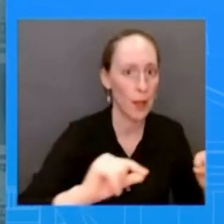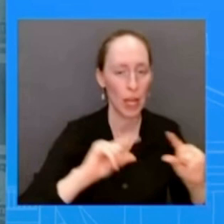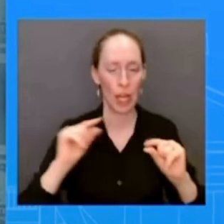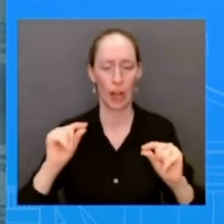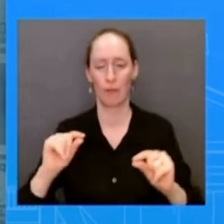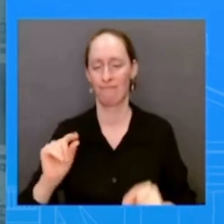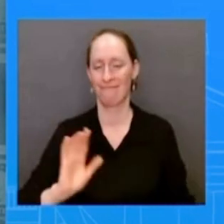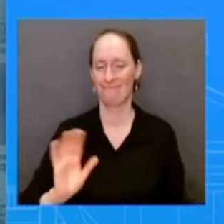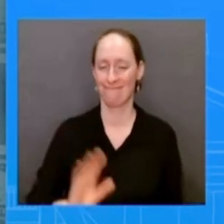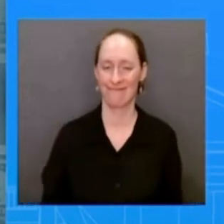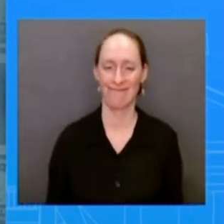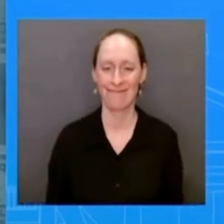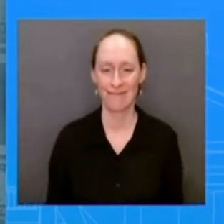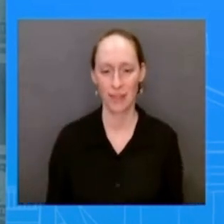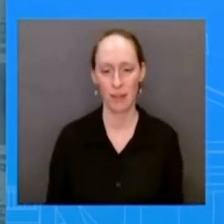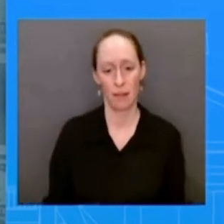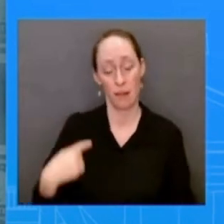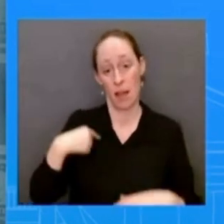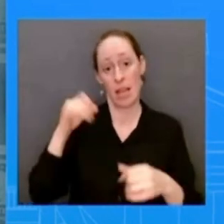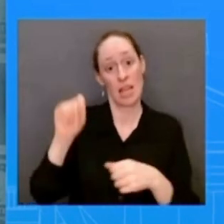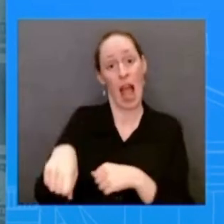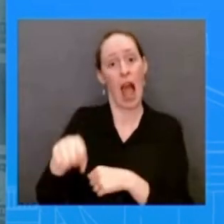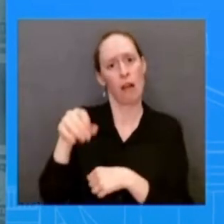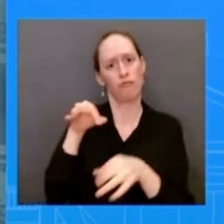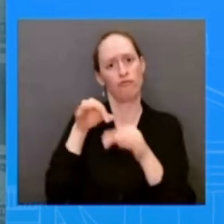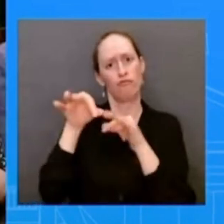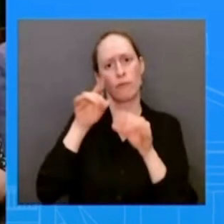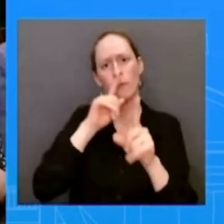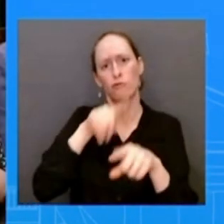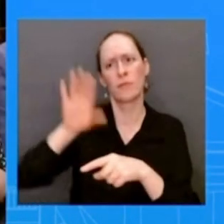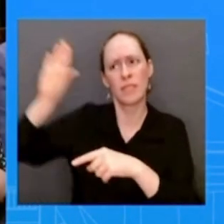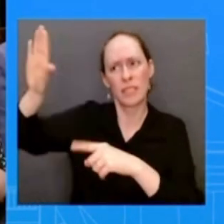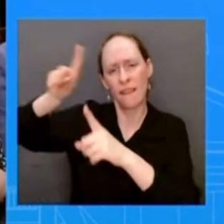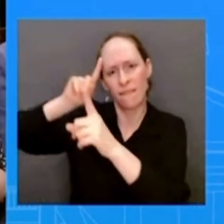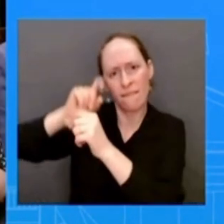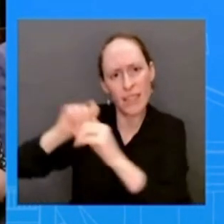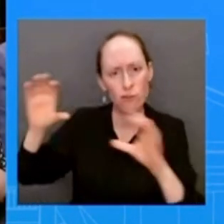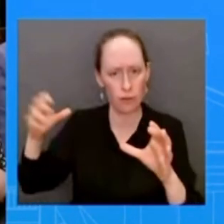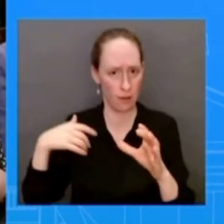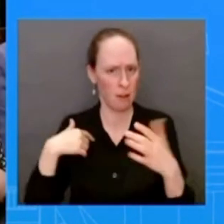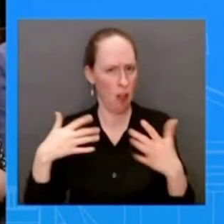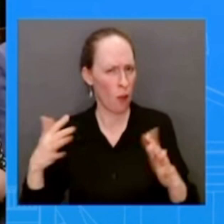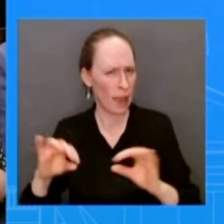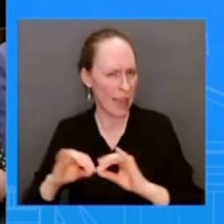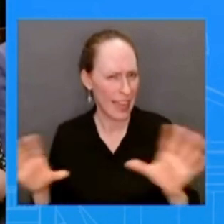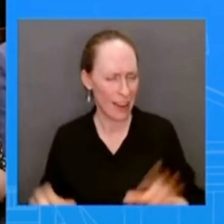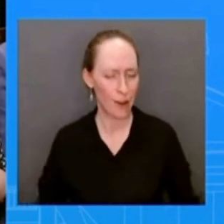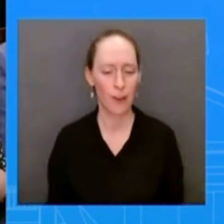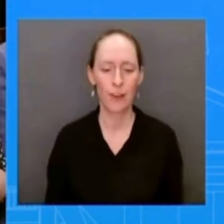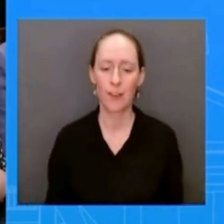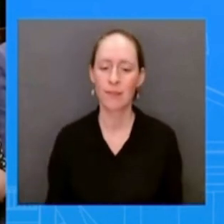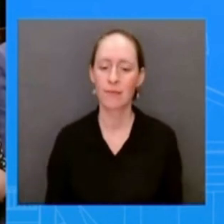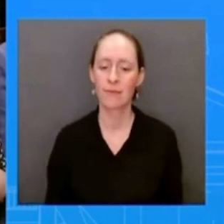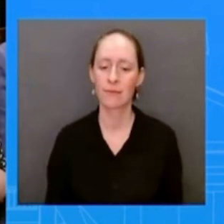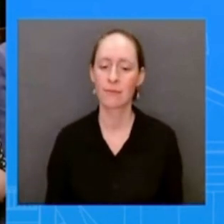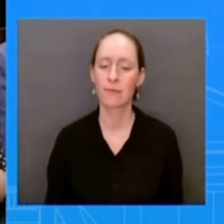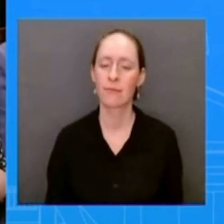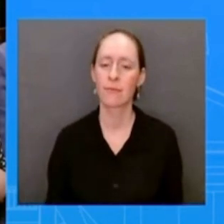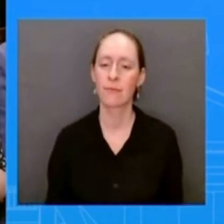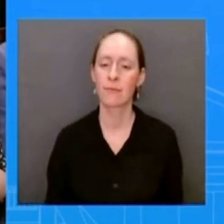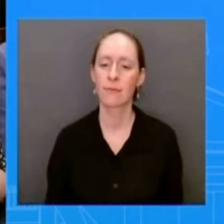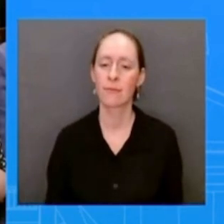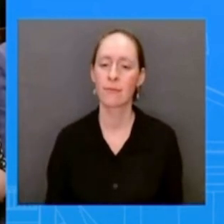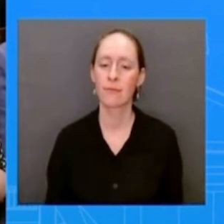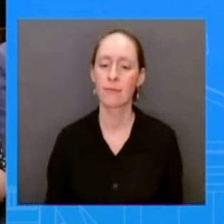very clear on our approach these past two years is there just one more is there a hope here that by that the threat of family detention